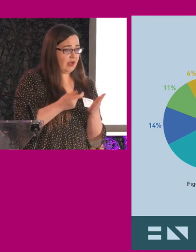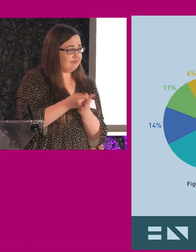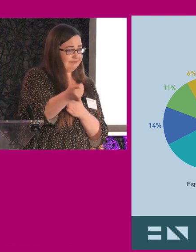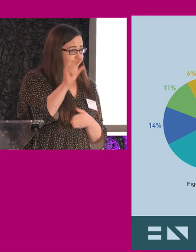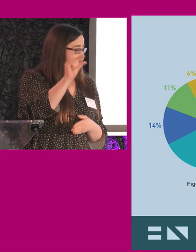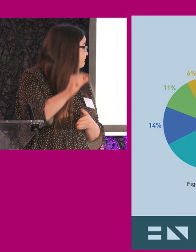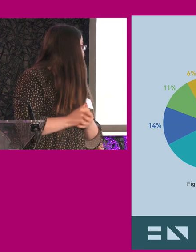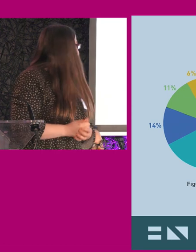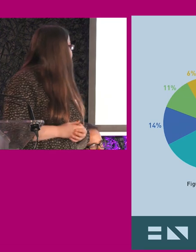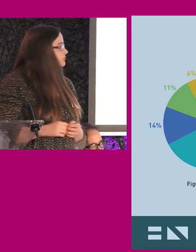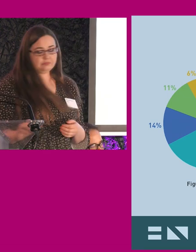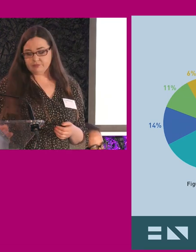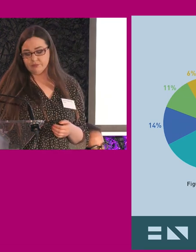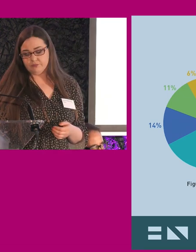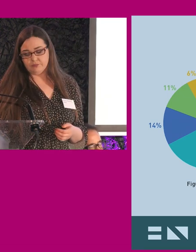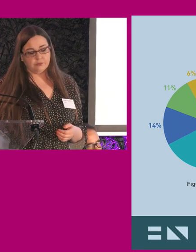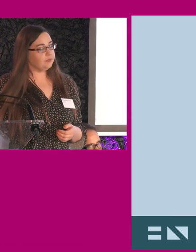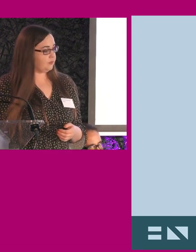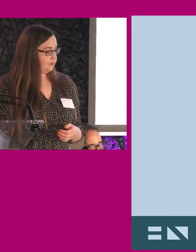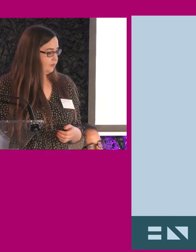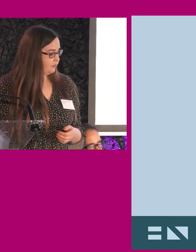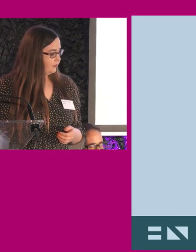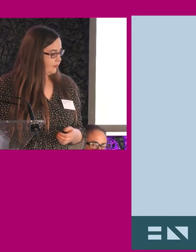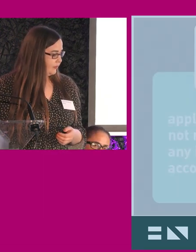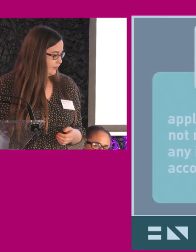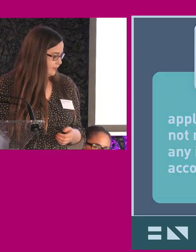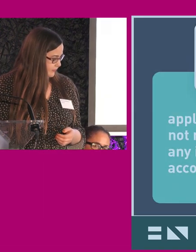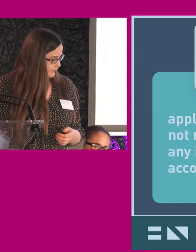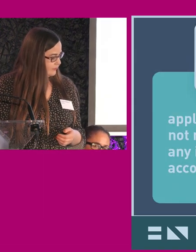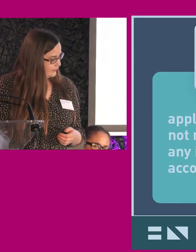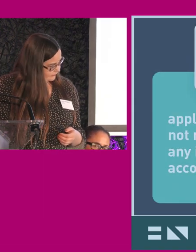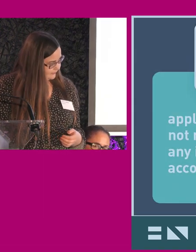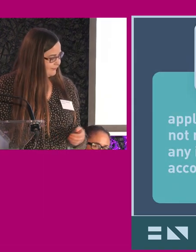And it's only a small cost to the employer at this point. Nominal.